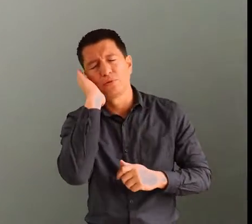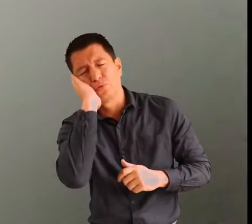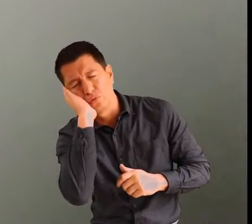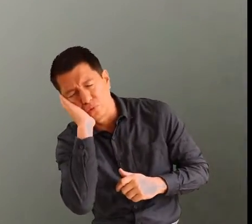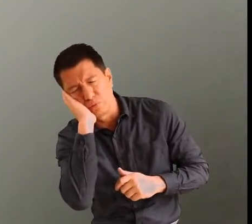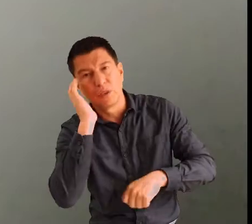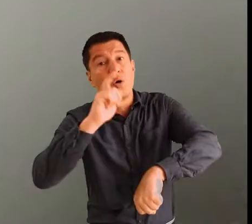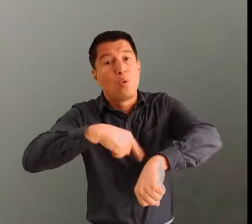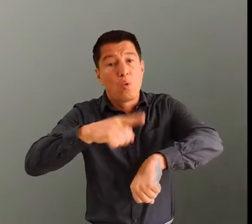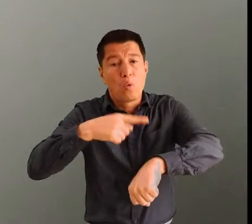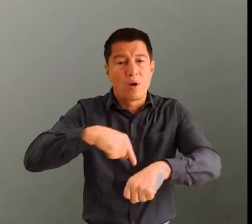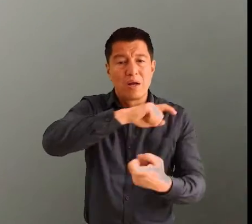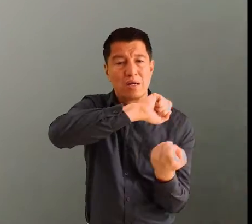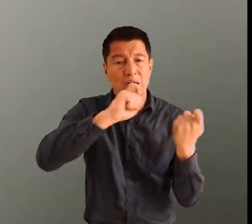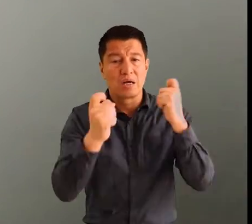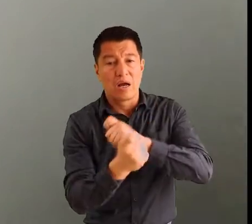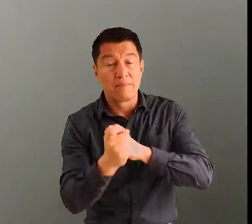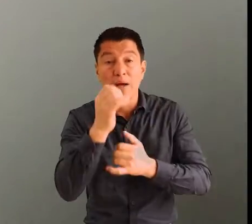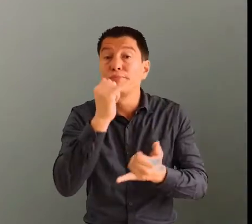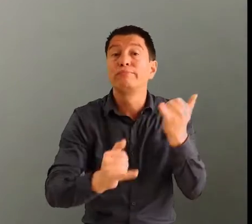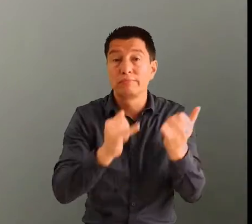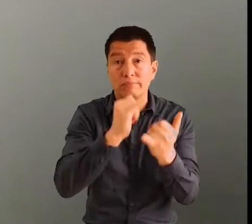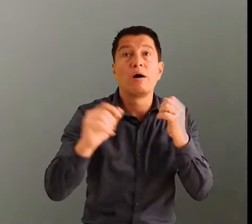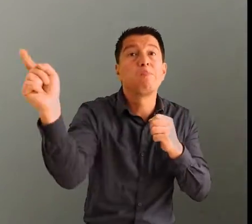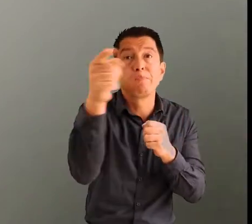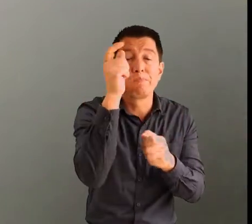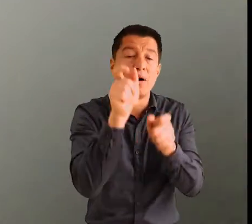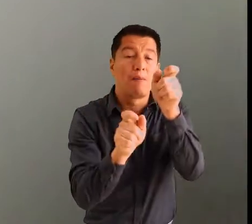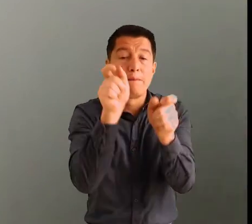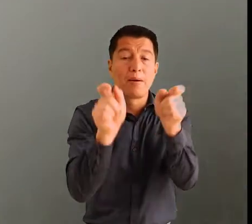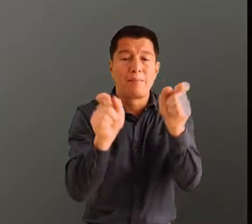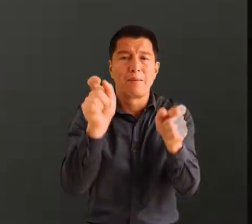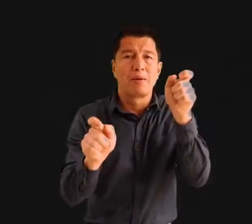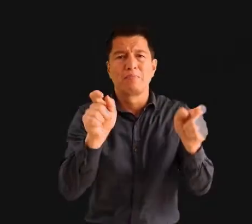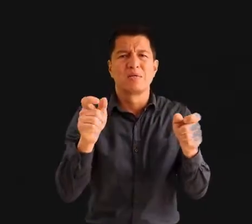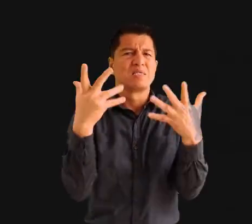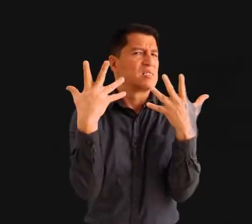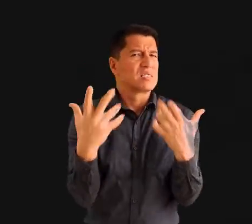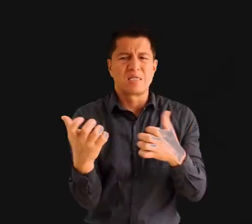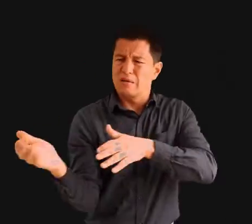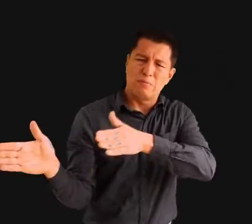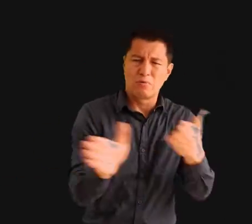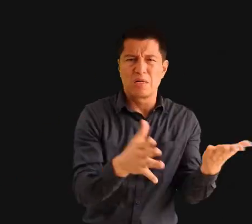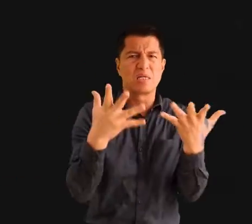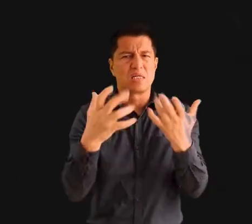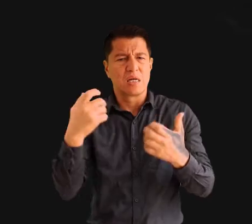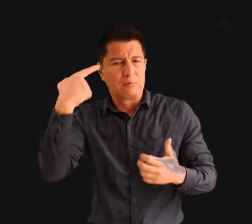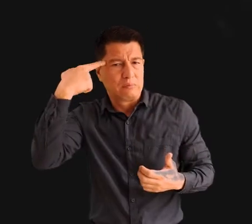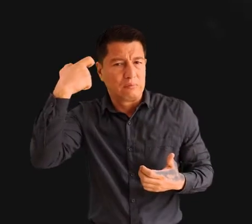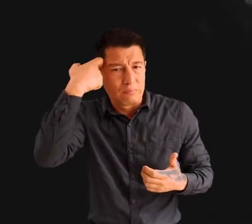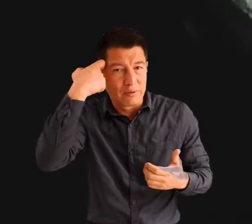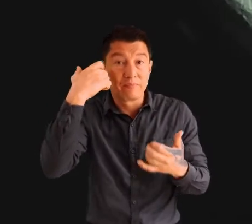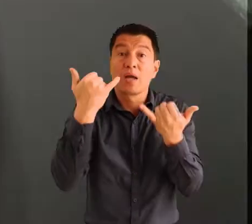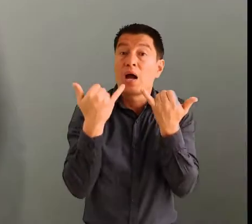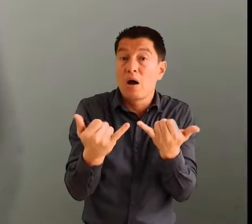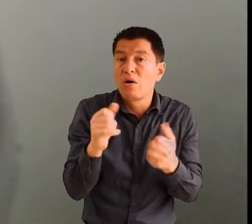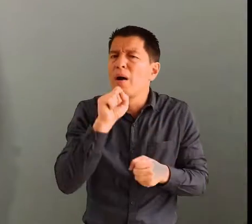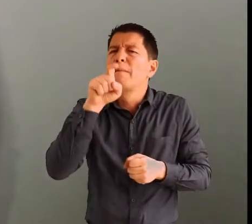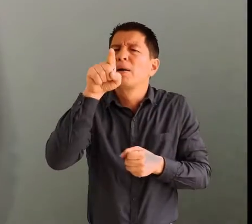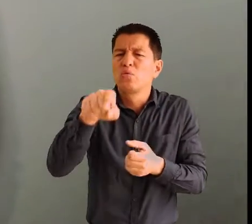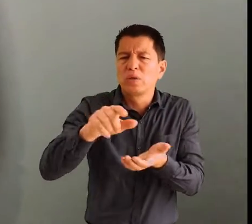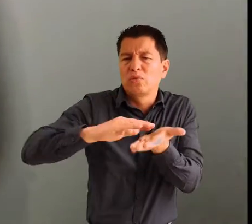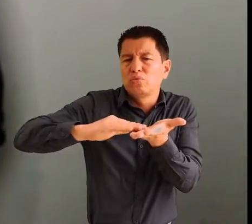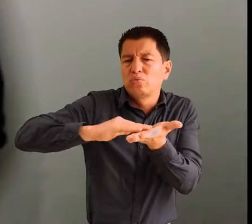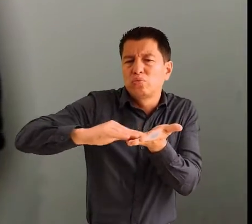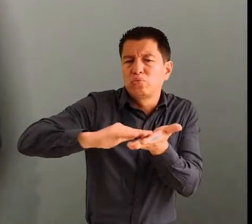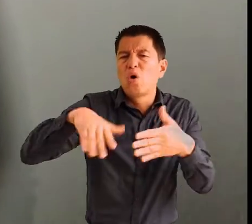or sleeping too much, and the last one, and this one is most common, thoughts of death and suicide. Now